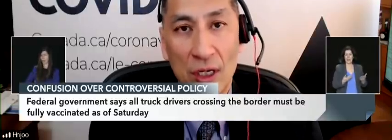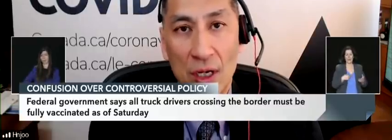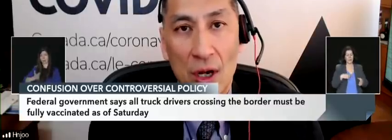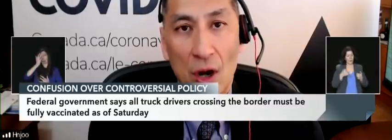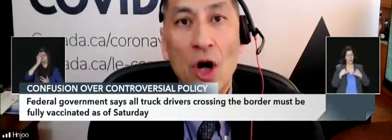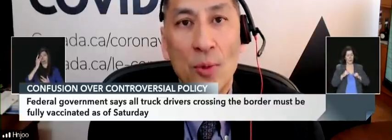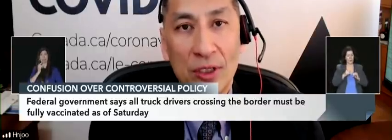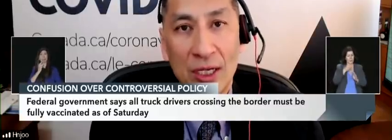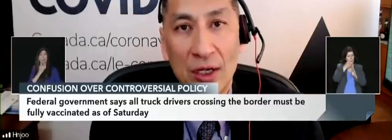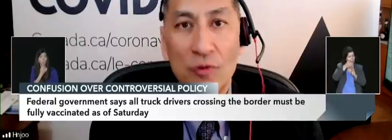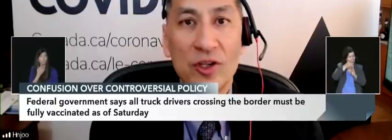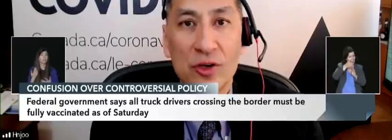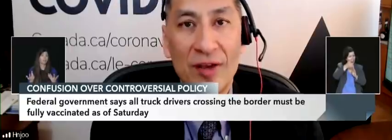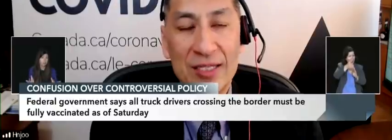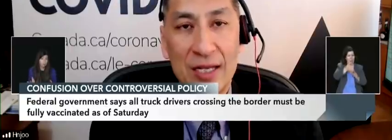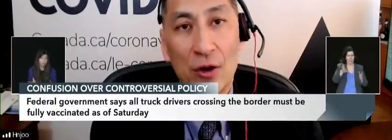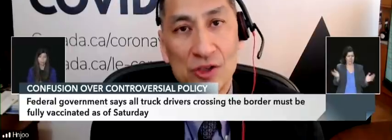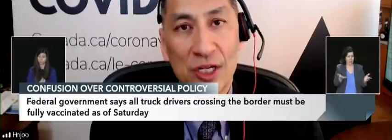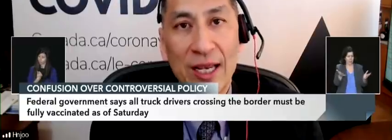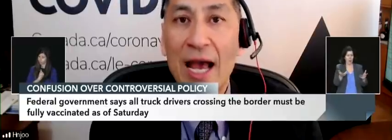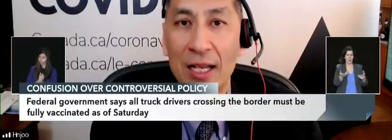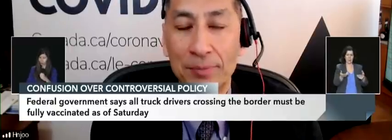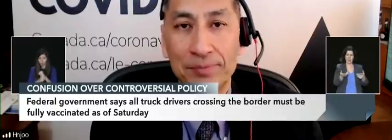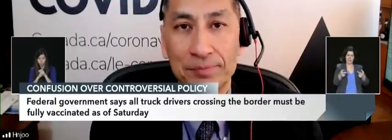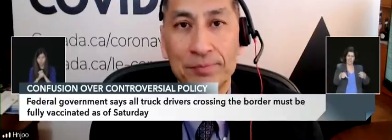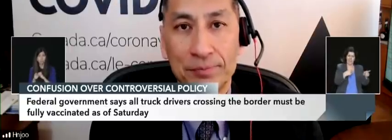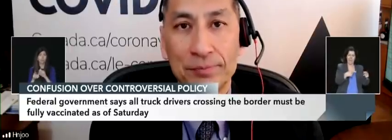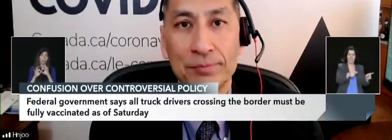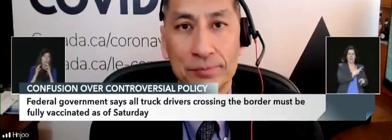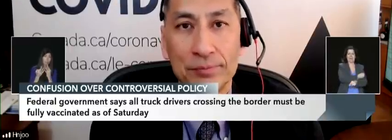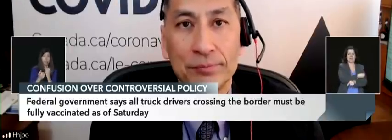efforts d'augmenter la couverture vaccinale en général